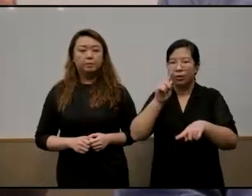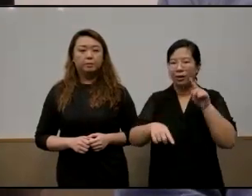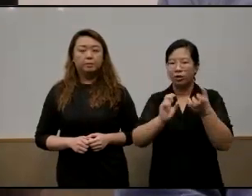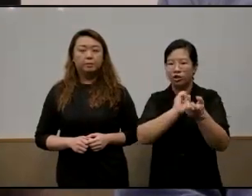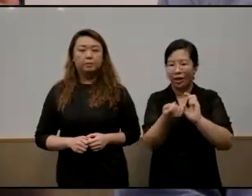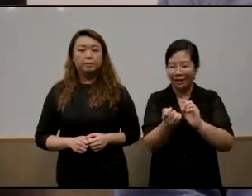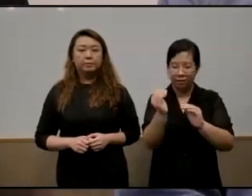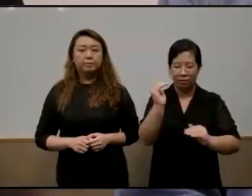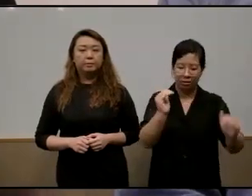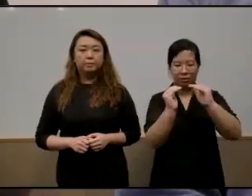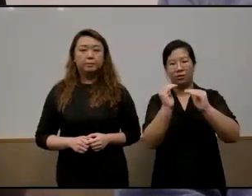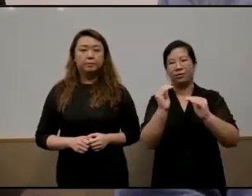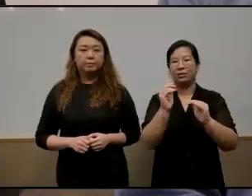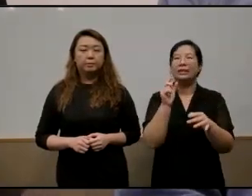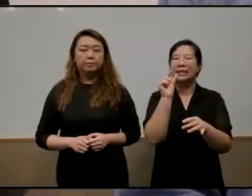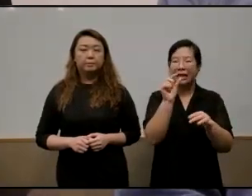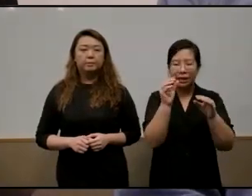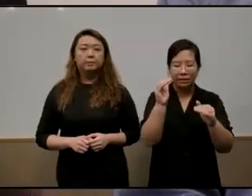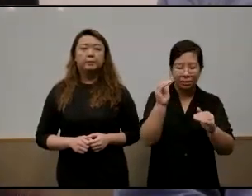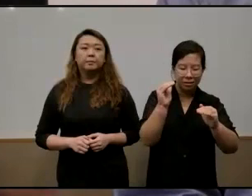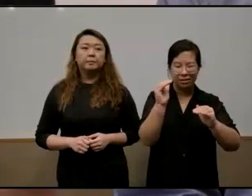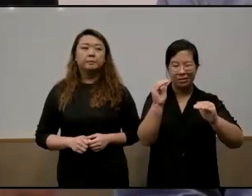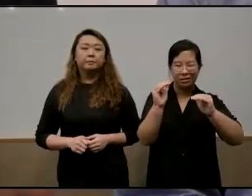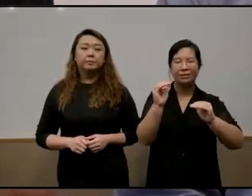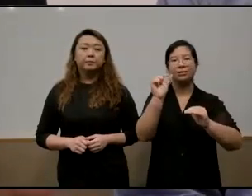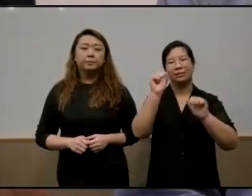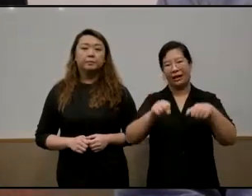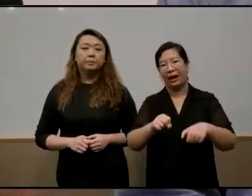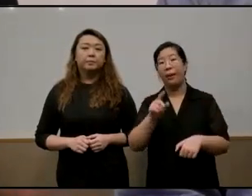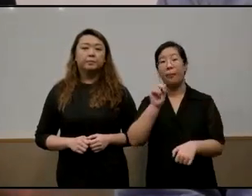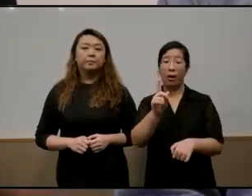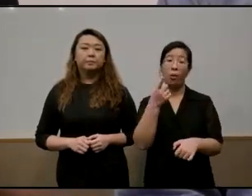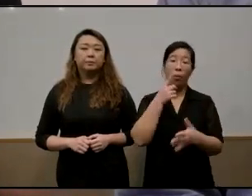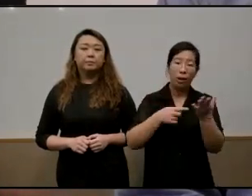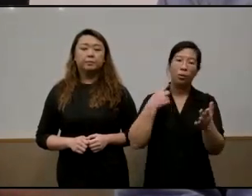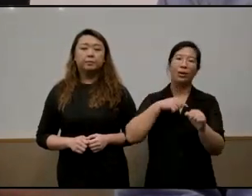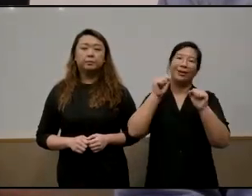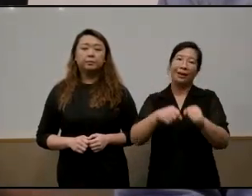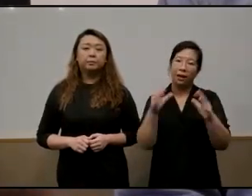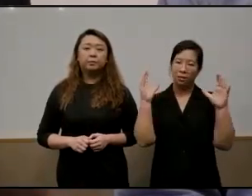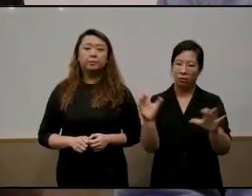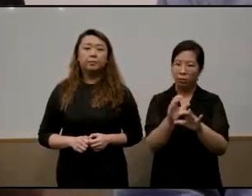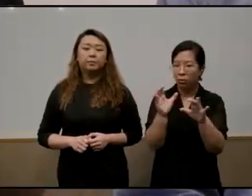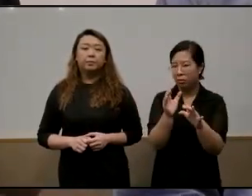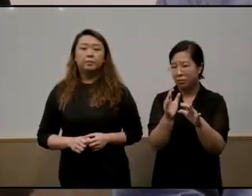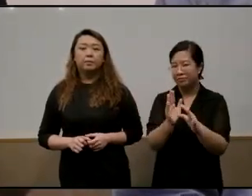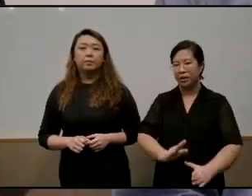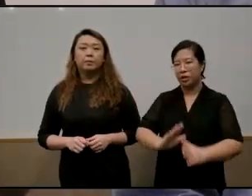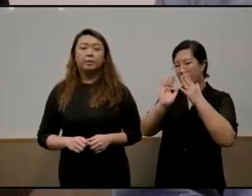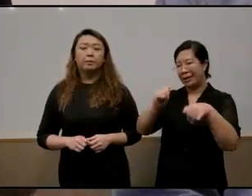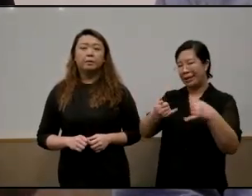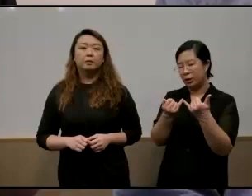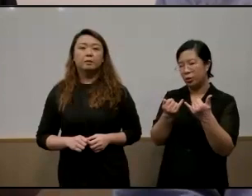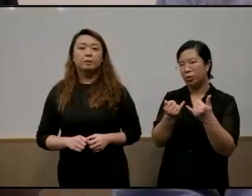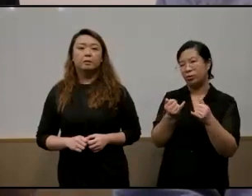can move it bits by bits but what we can be very proactive about is to address the issue of inequality